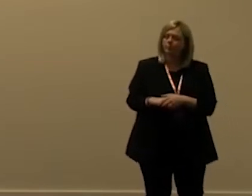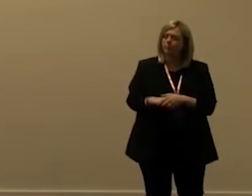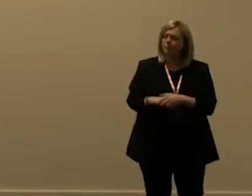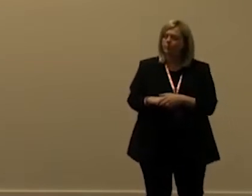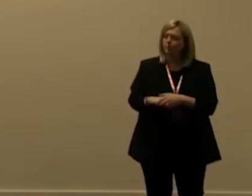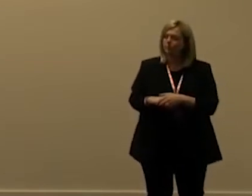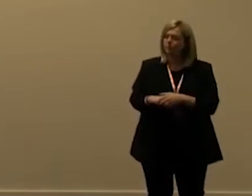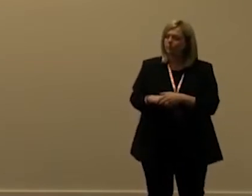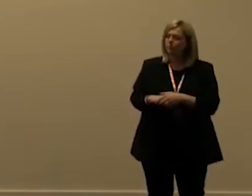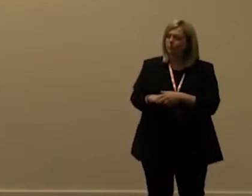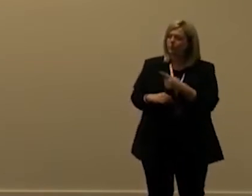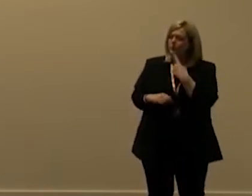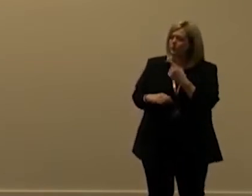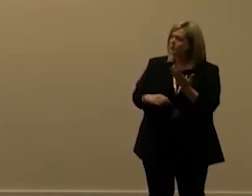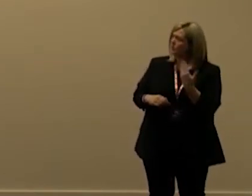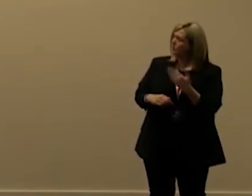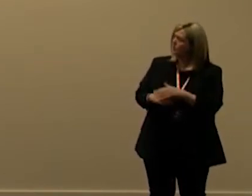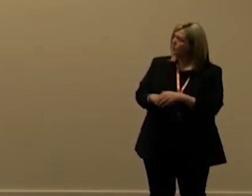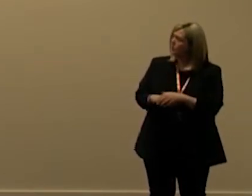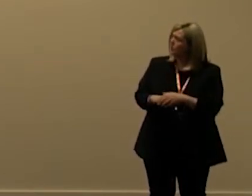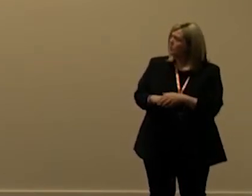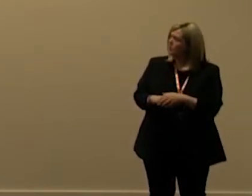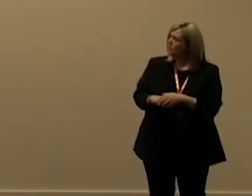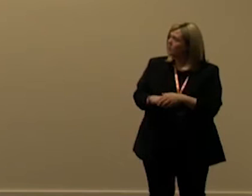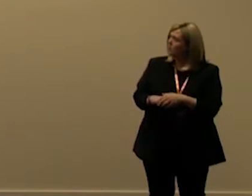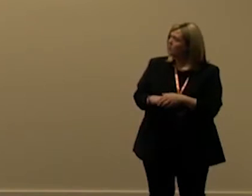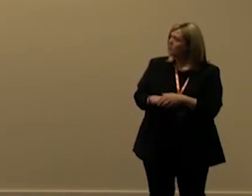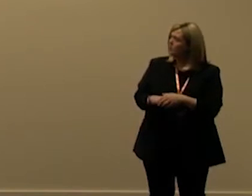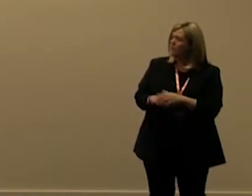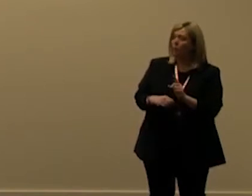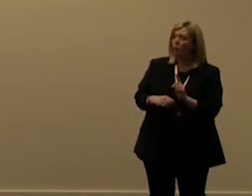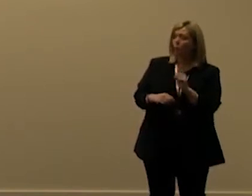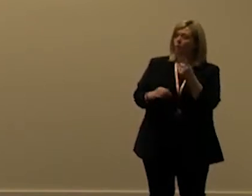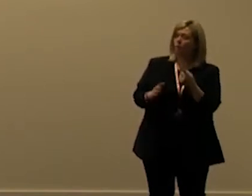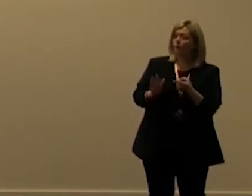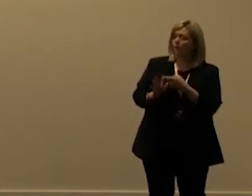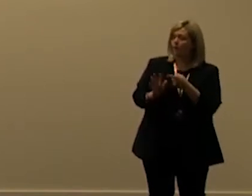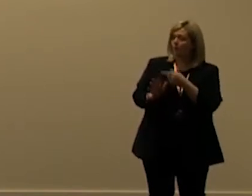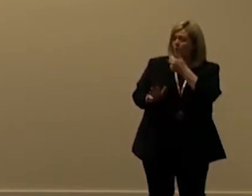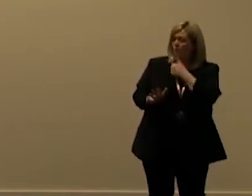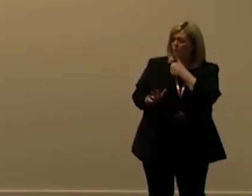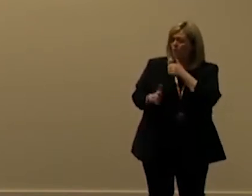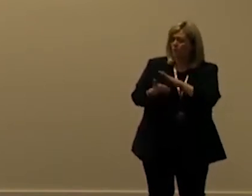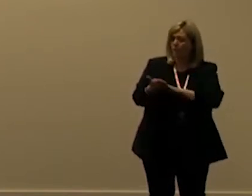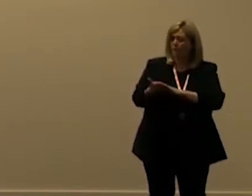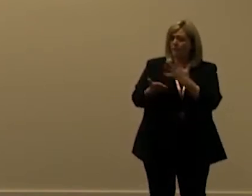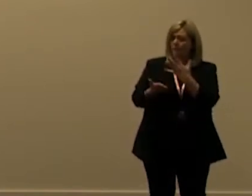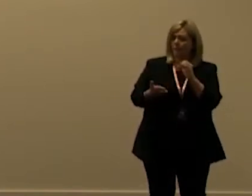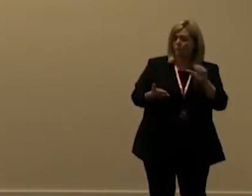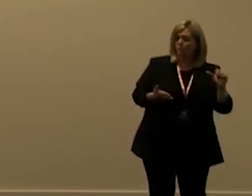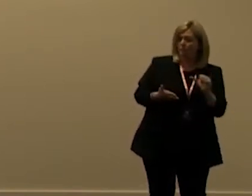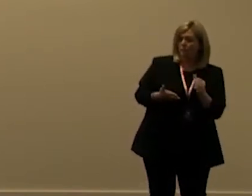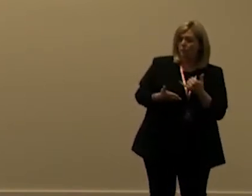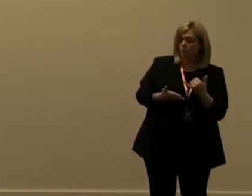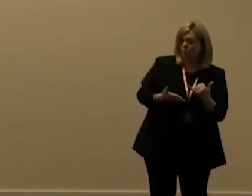and then as i mentioned if you have at least one enterprise user for instance or a pro user you will get 500 000 calls